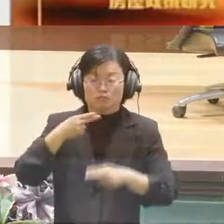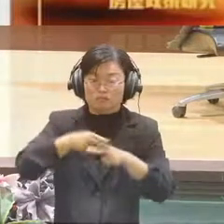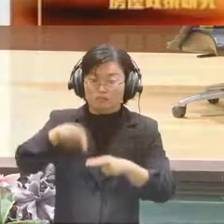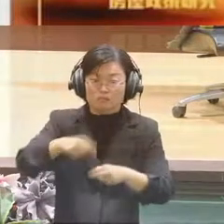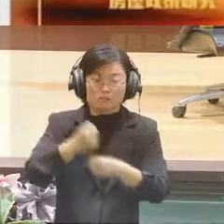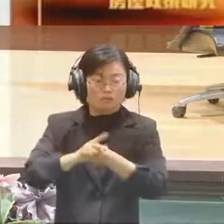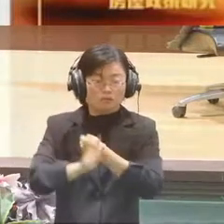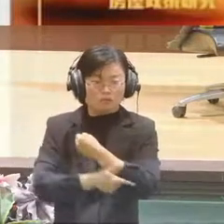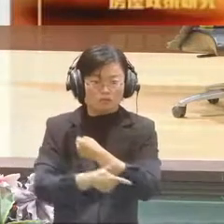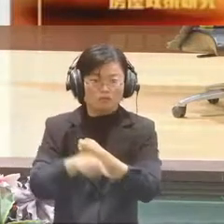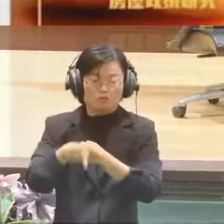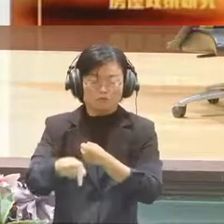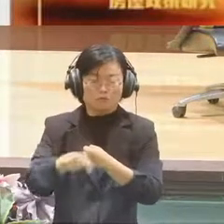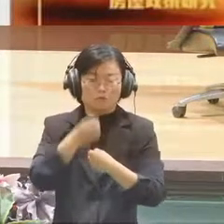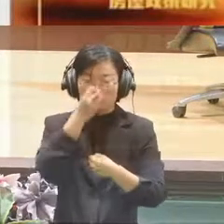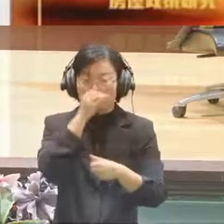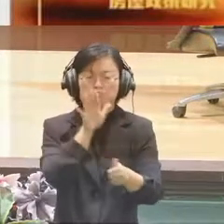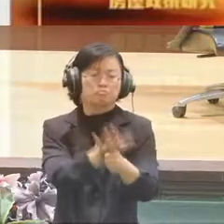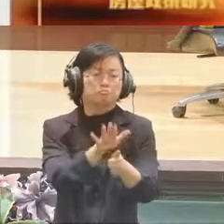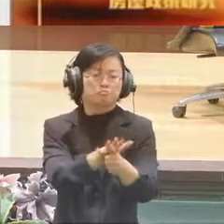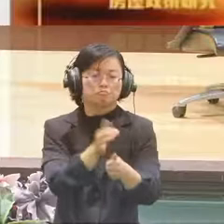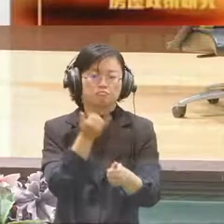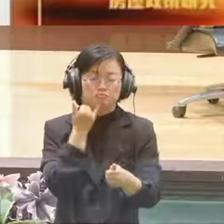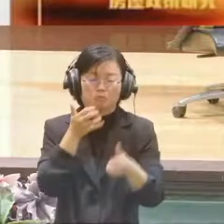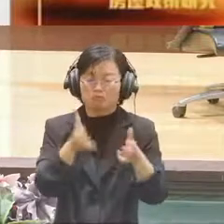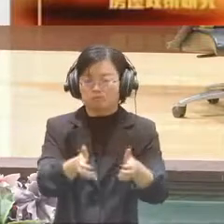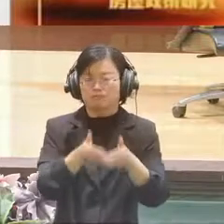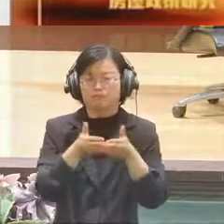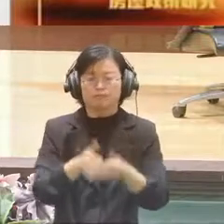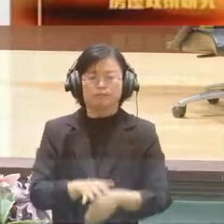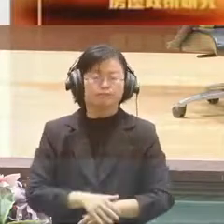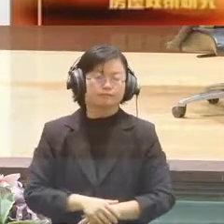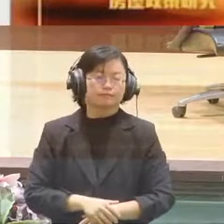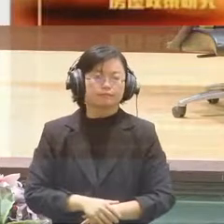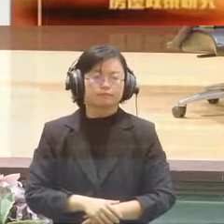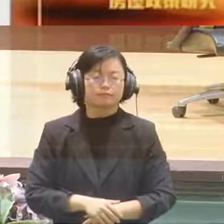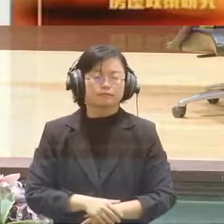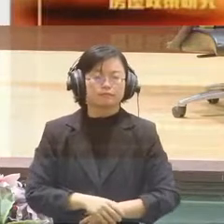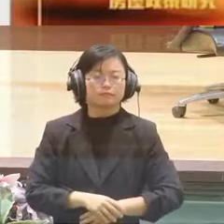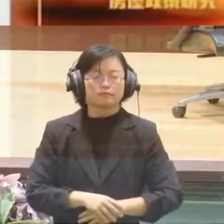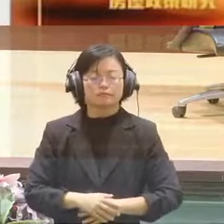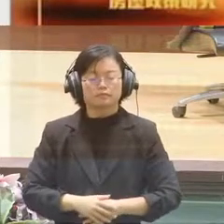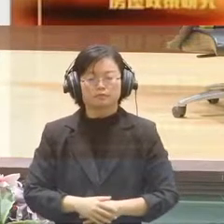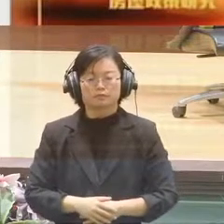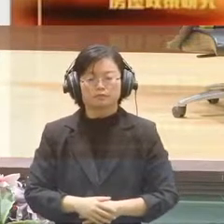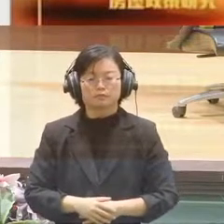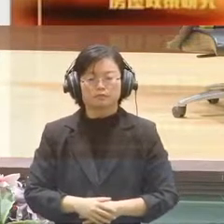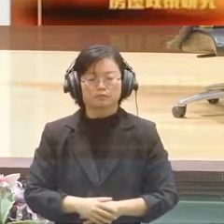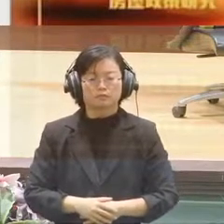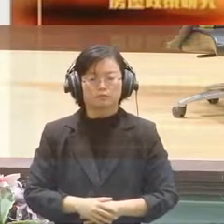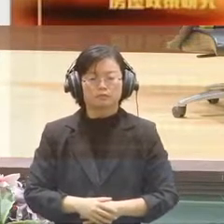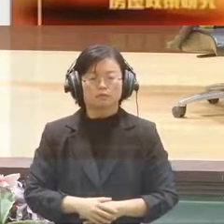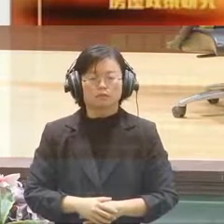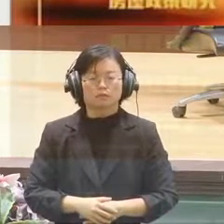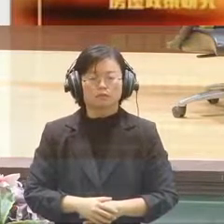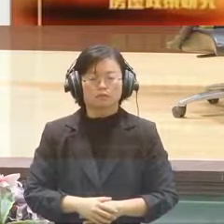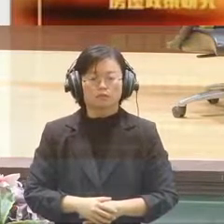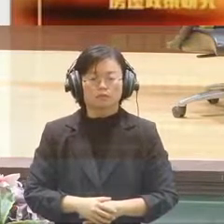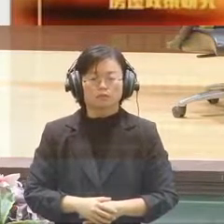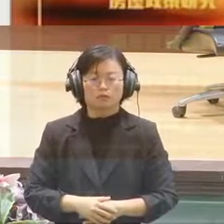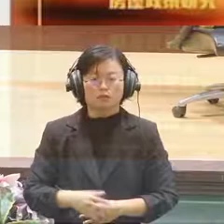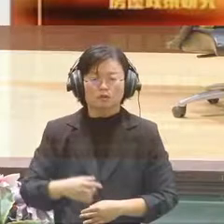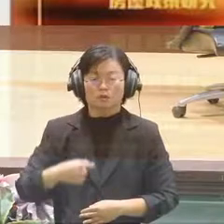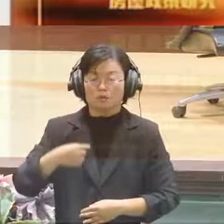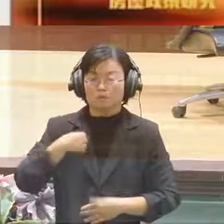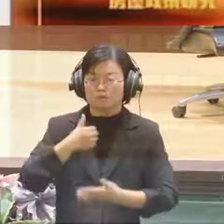So we survive ourselves by doing crowdfunding. We believe that only through this way